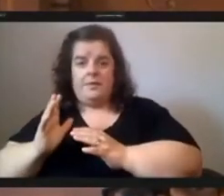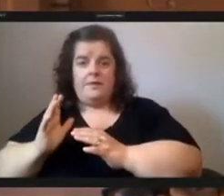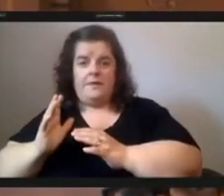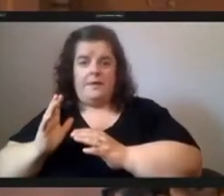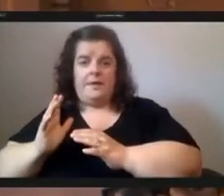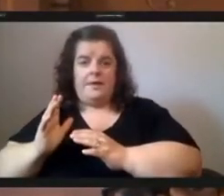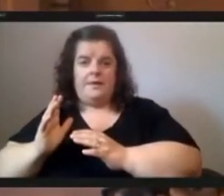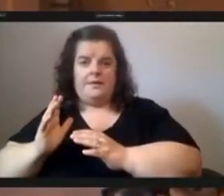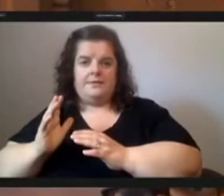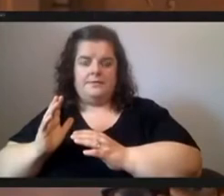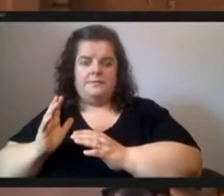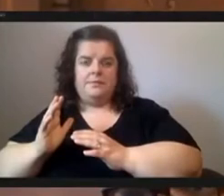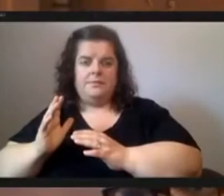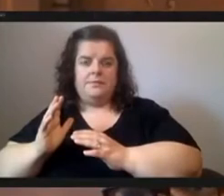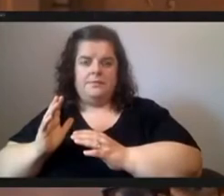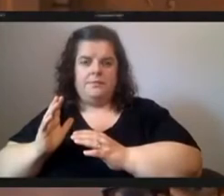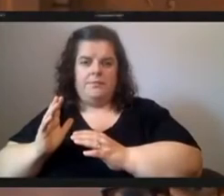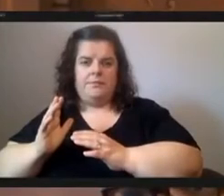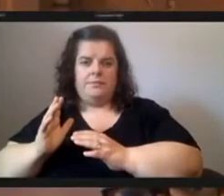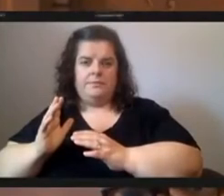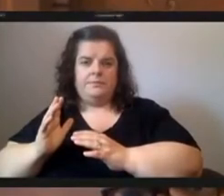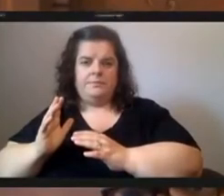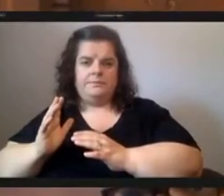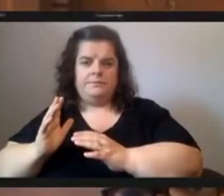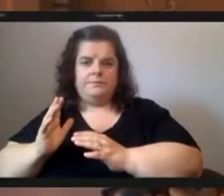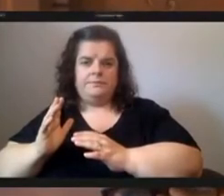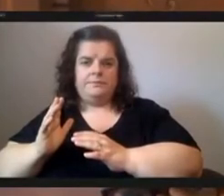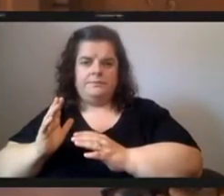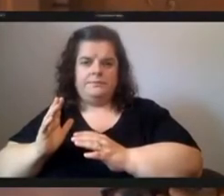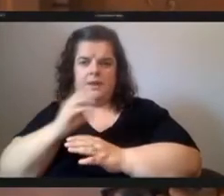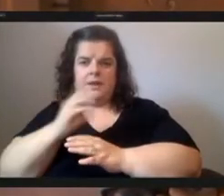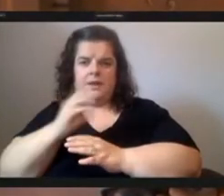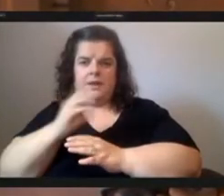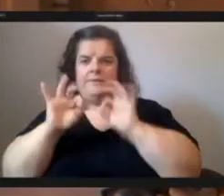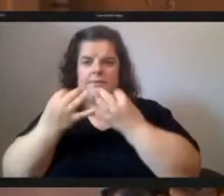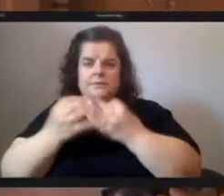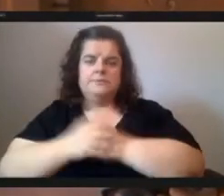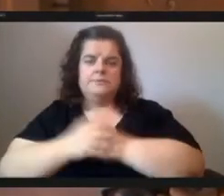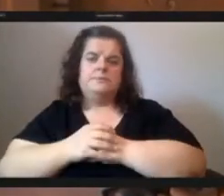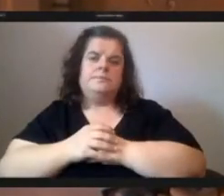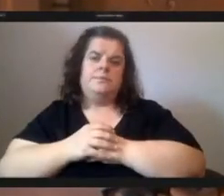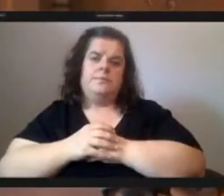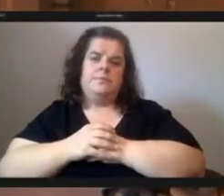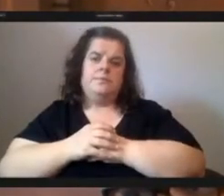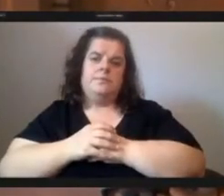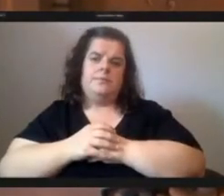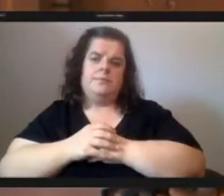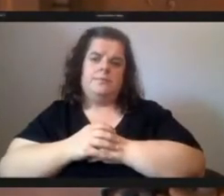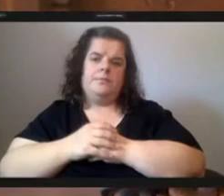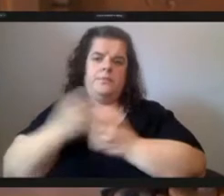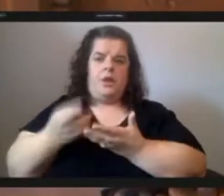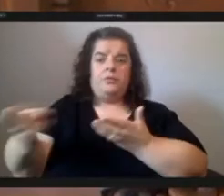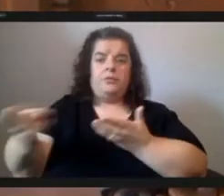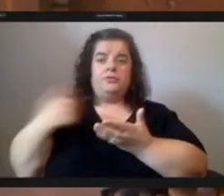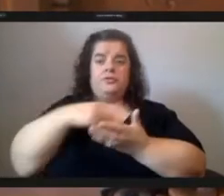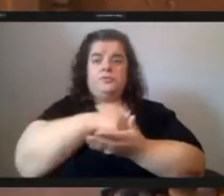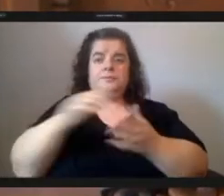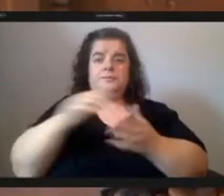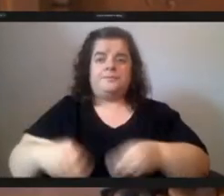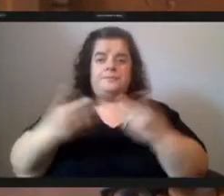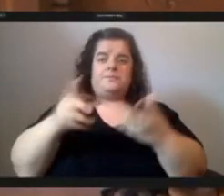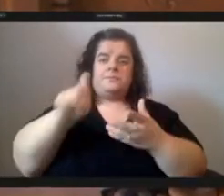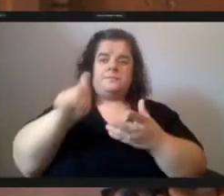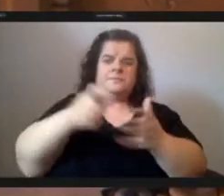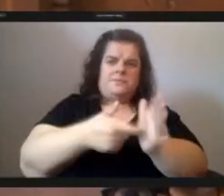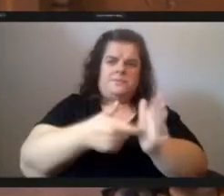excuse me and families the resources we provide are needed and my